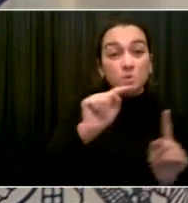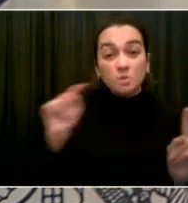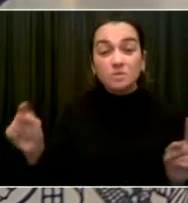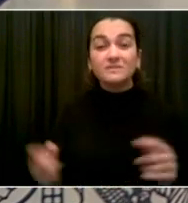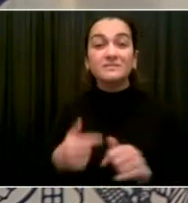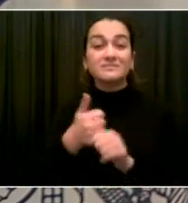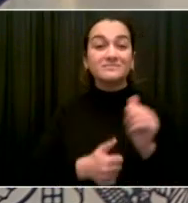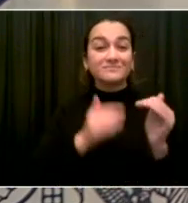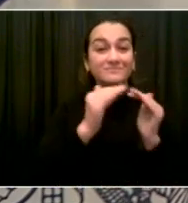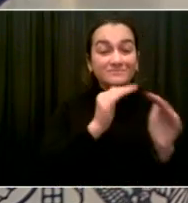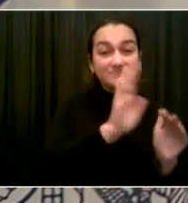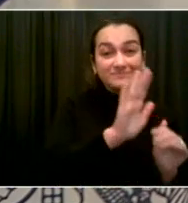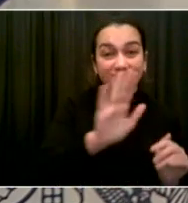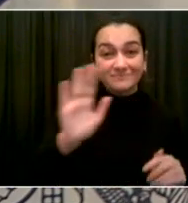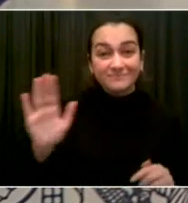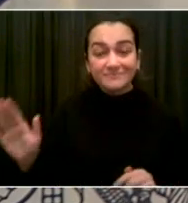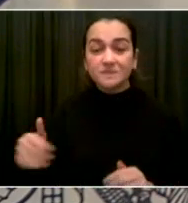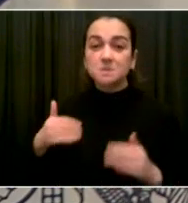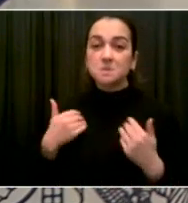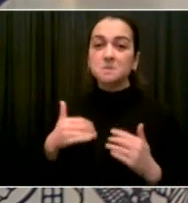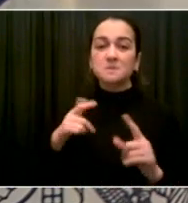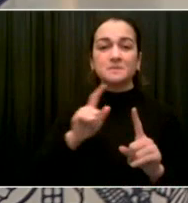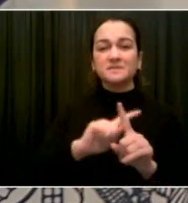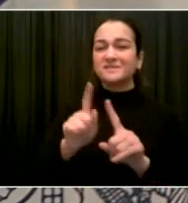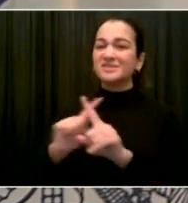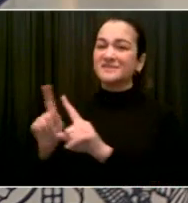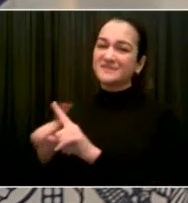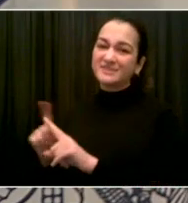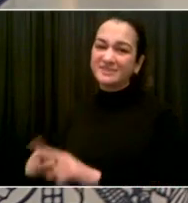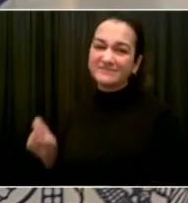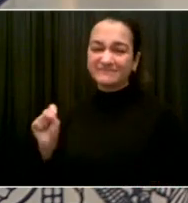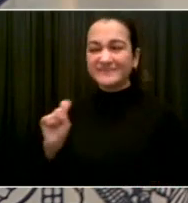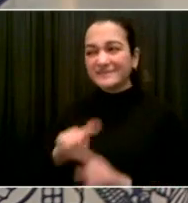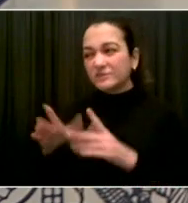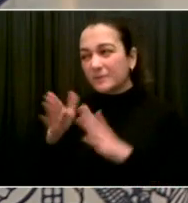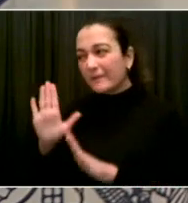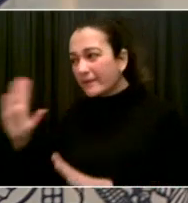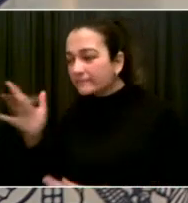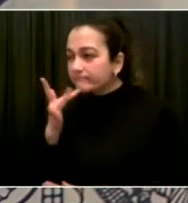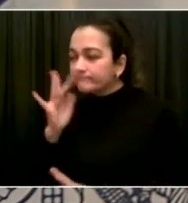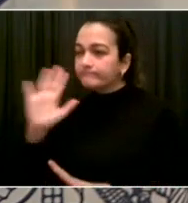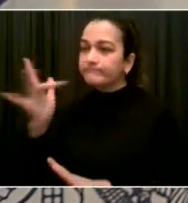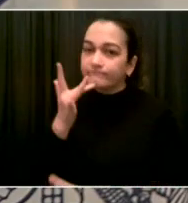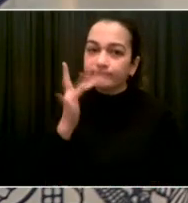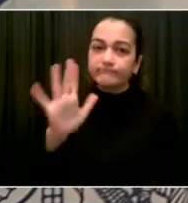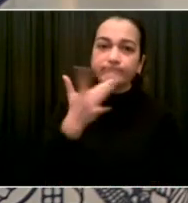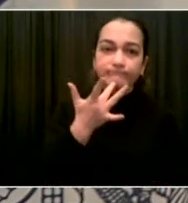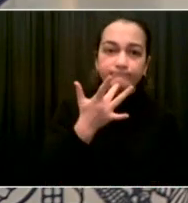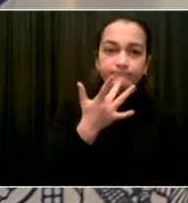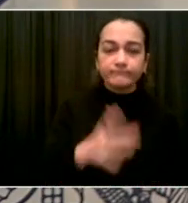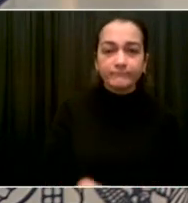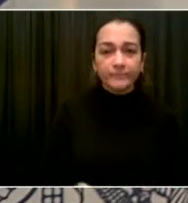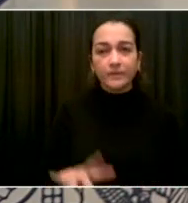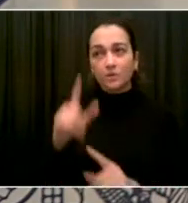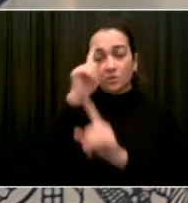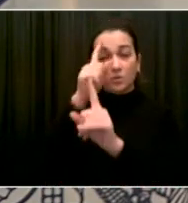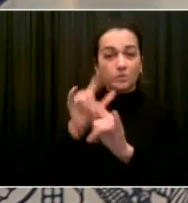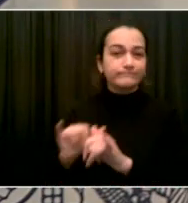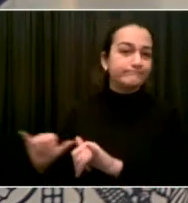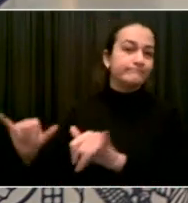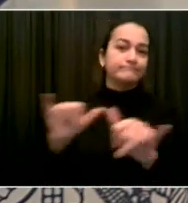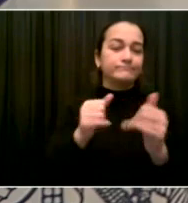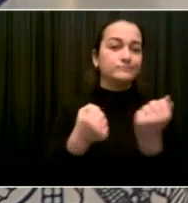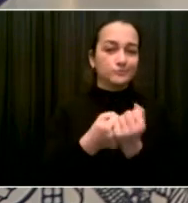Come up with a variety of tools to support kids and continue to improve upon those tools.